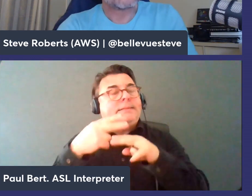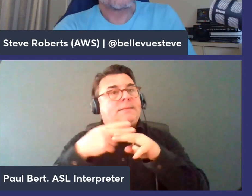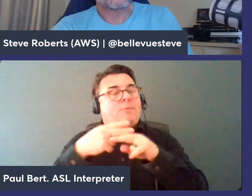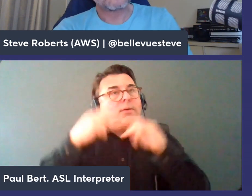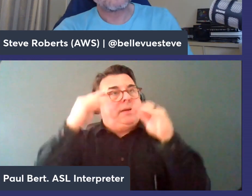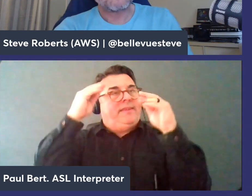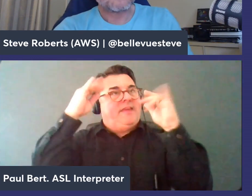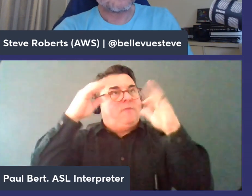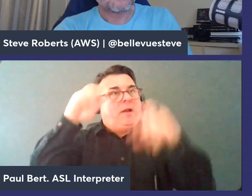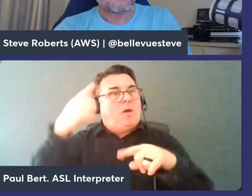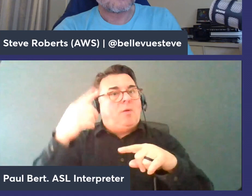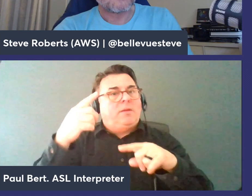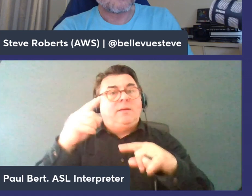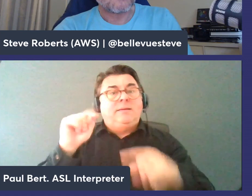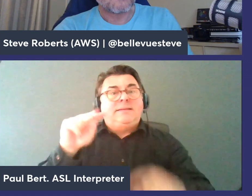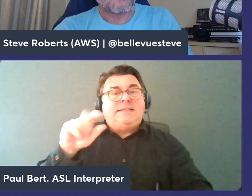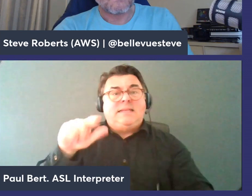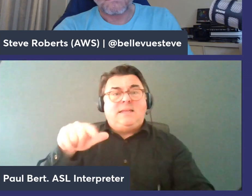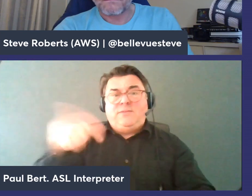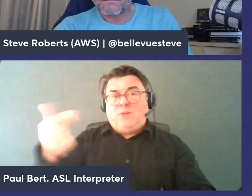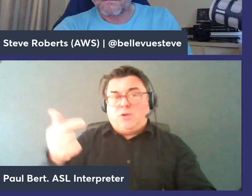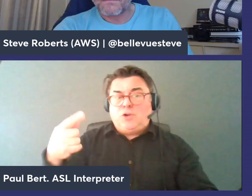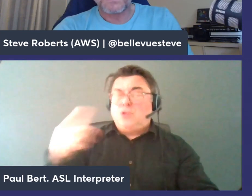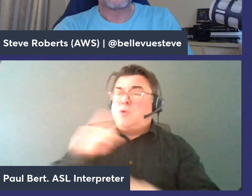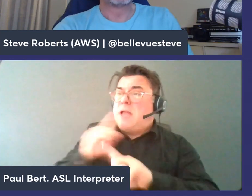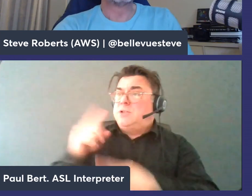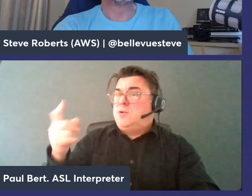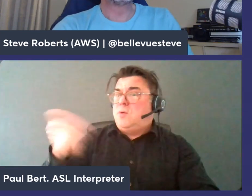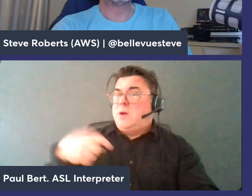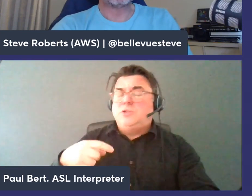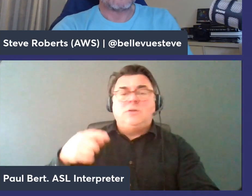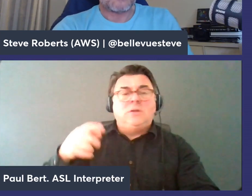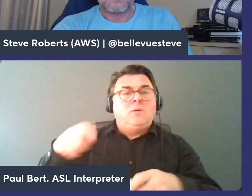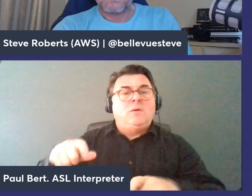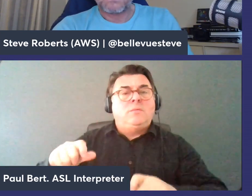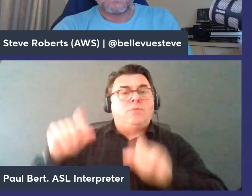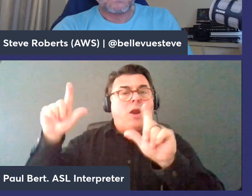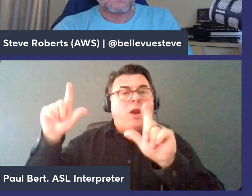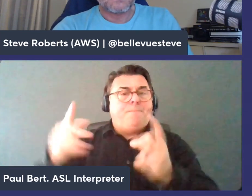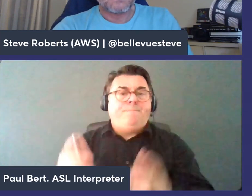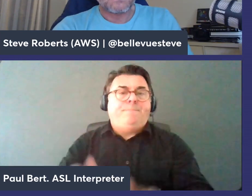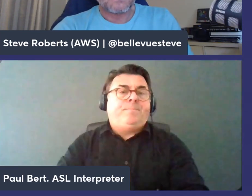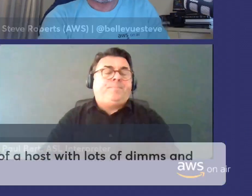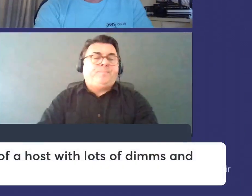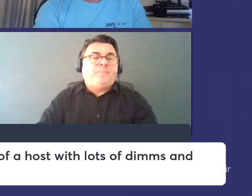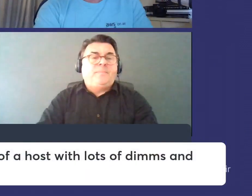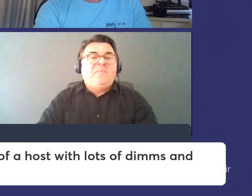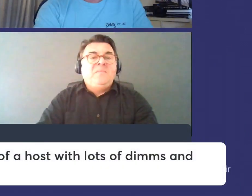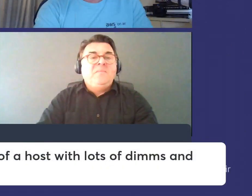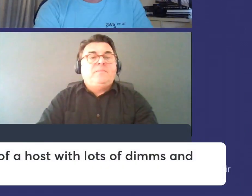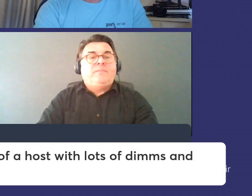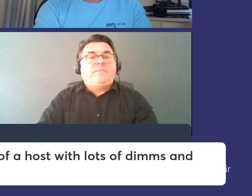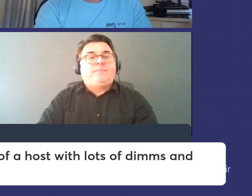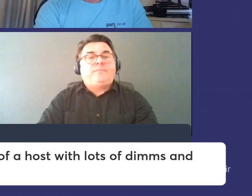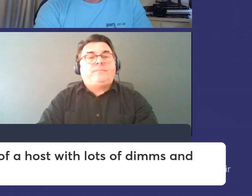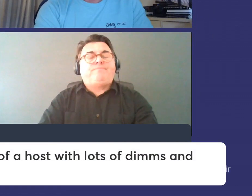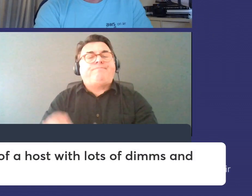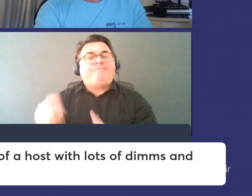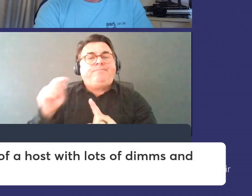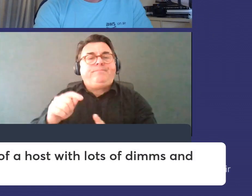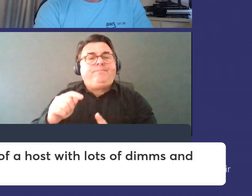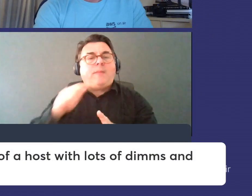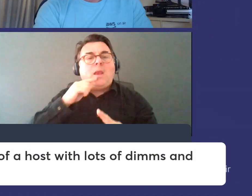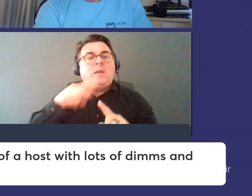yep steve you want to take one of these next questions uh let's see i'll put it up uh this is more about the uh